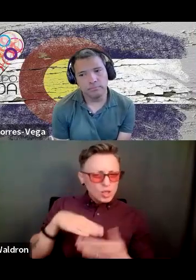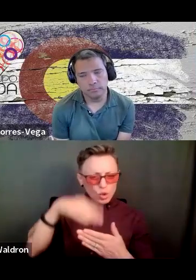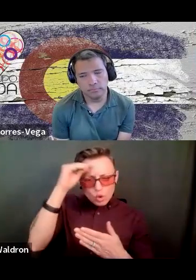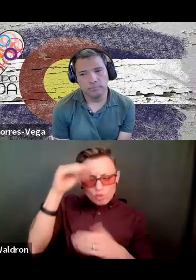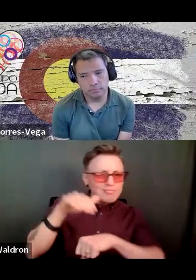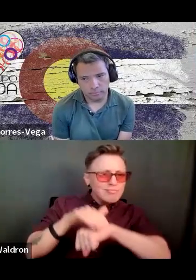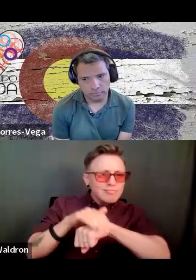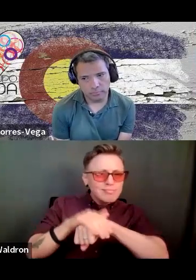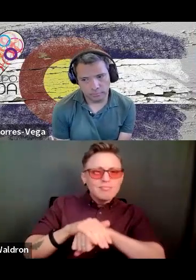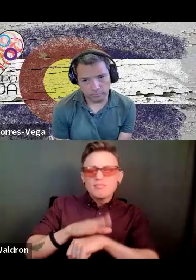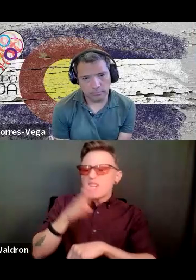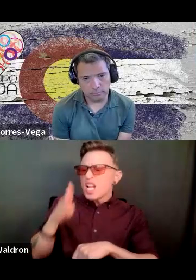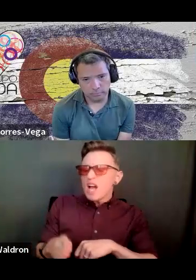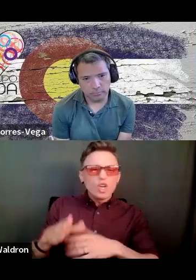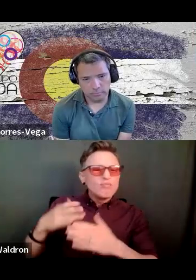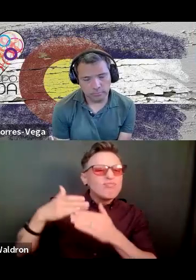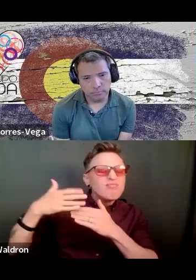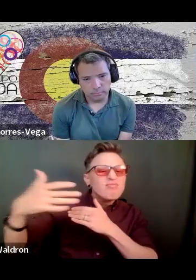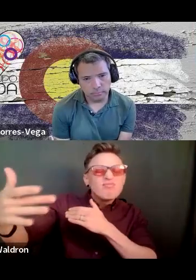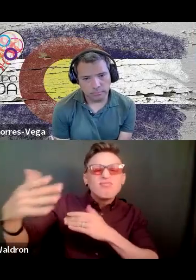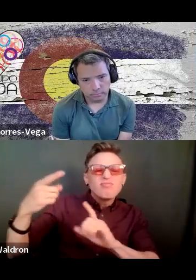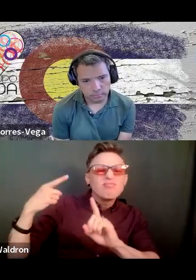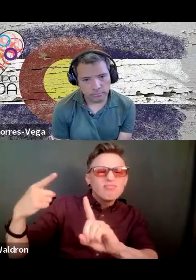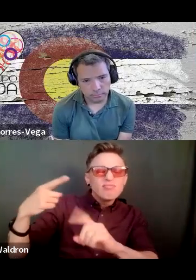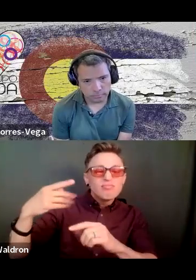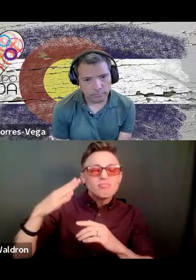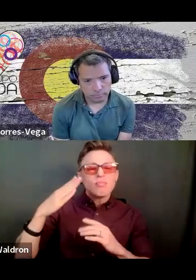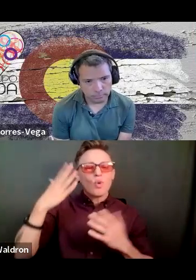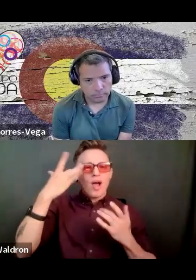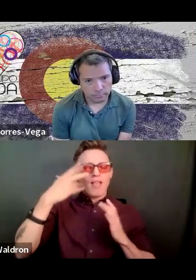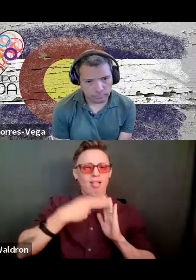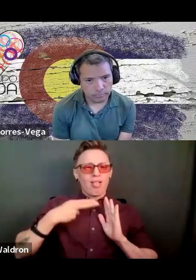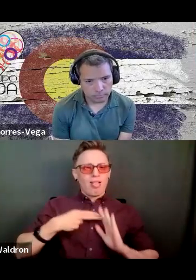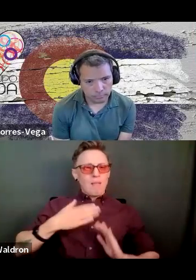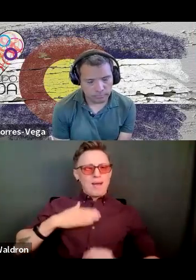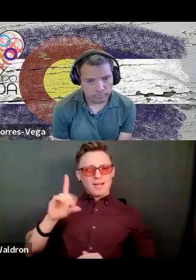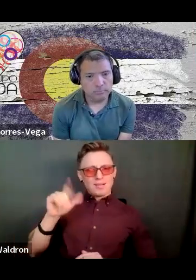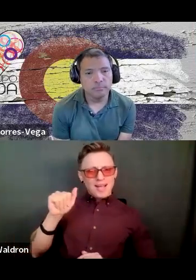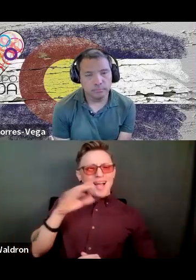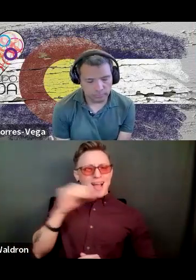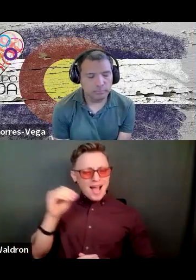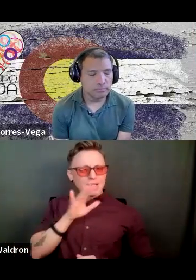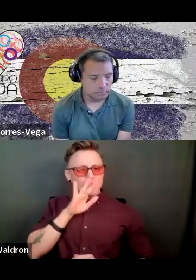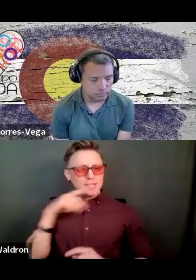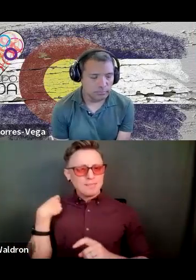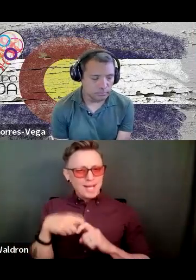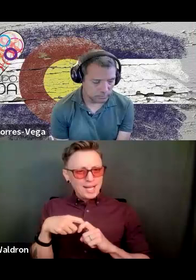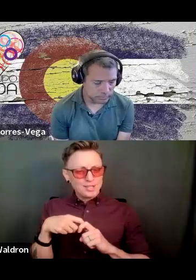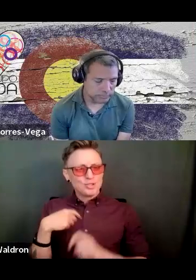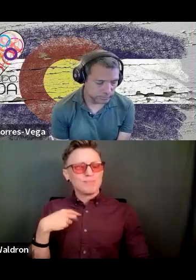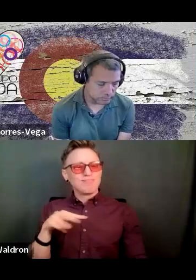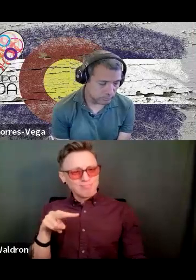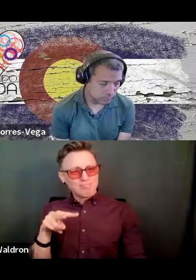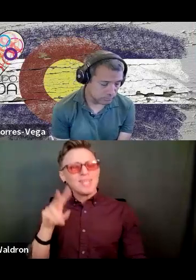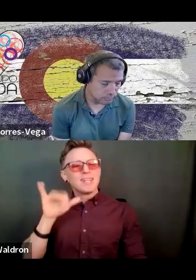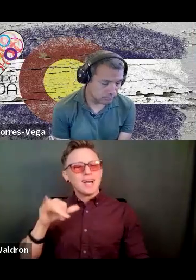going to return out to anything. And because of my disability and because I spoke Spanish. And so that